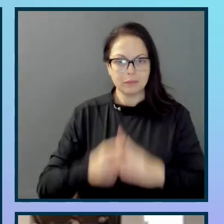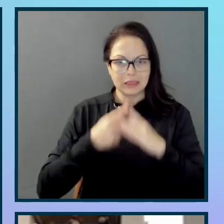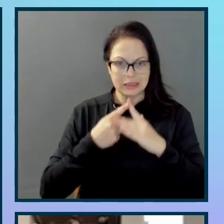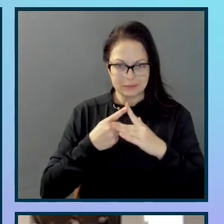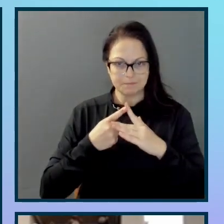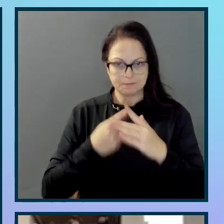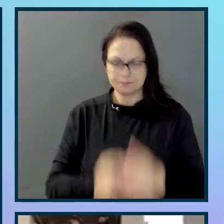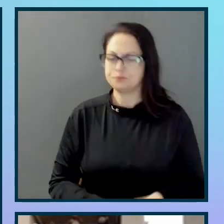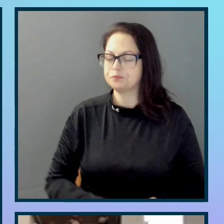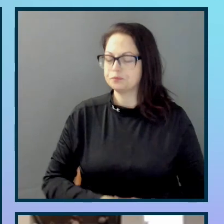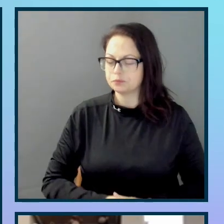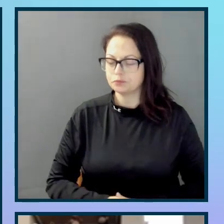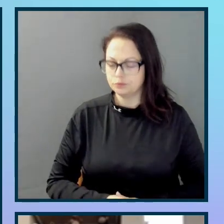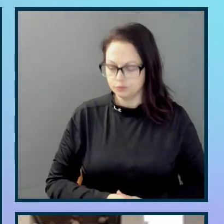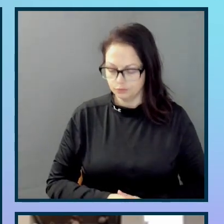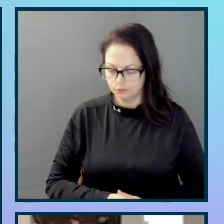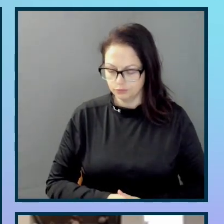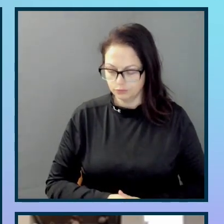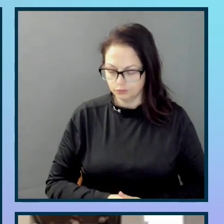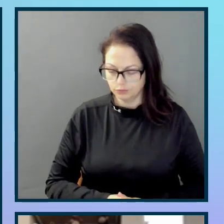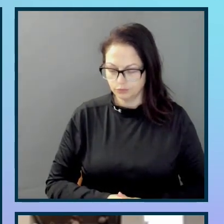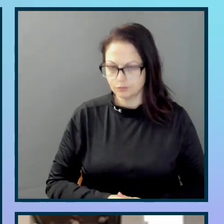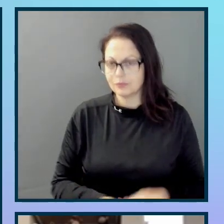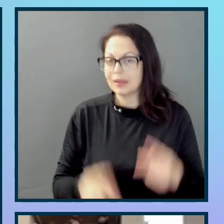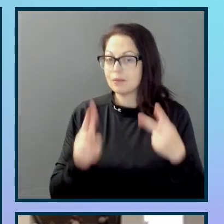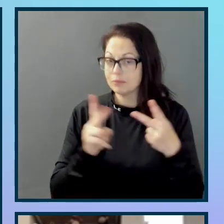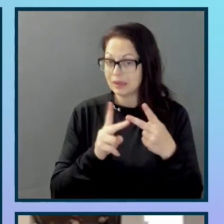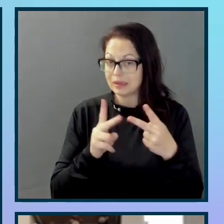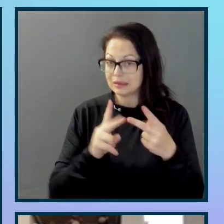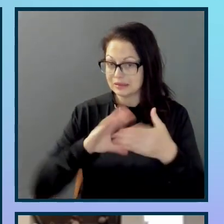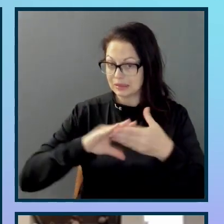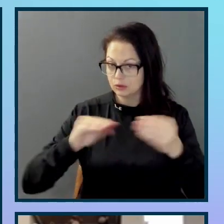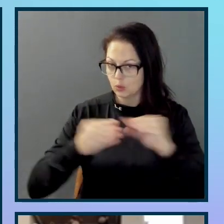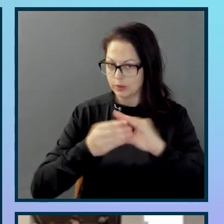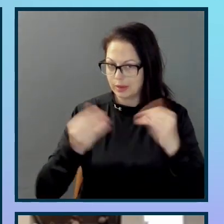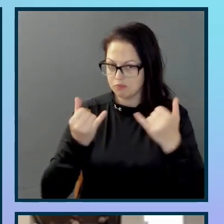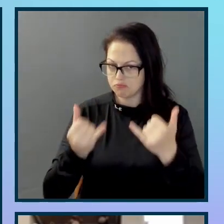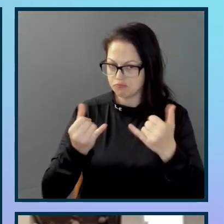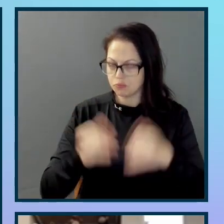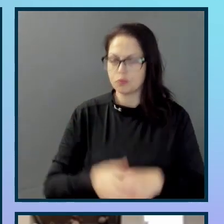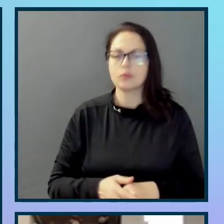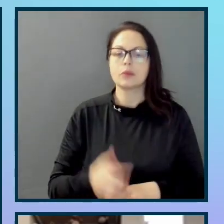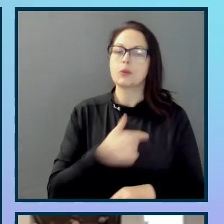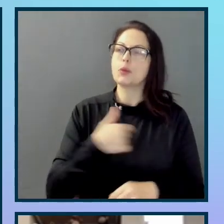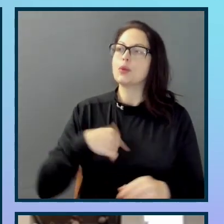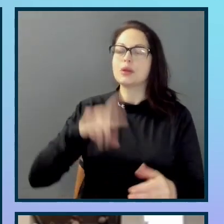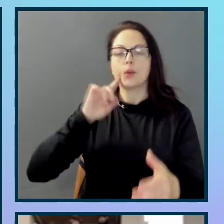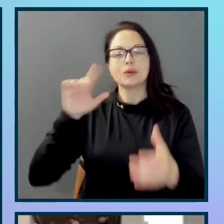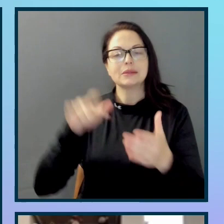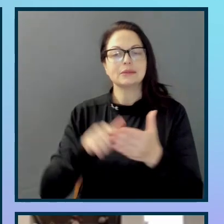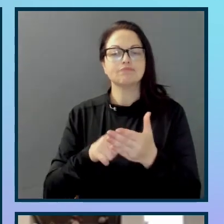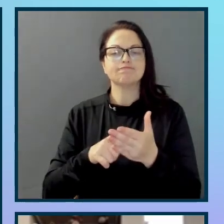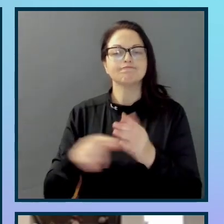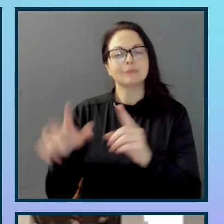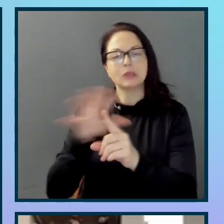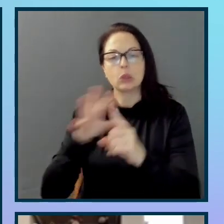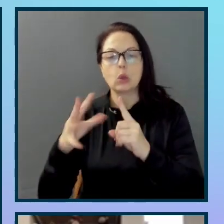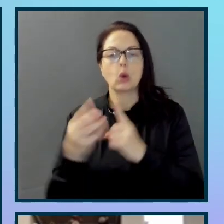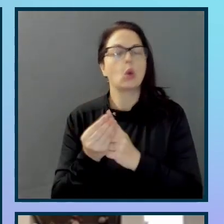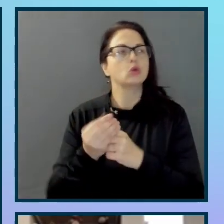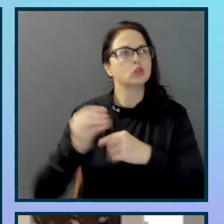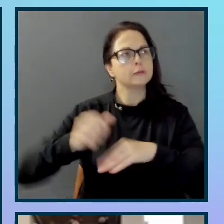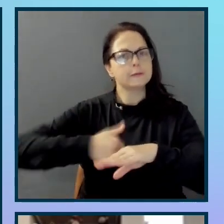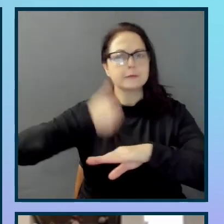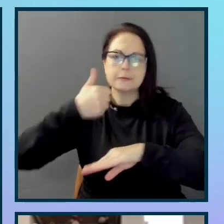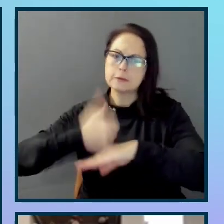In the second story, we see that we see that culture being developed. We see people spread across the organization thinking